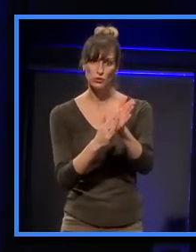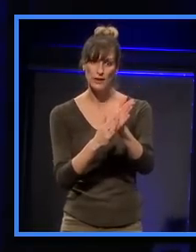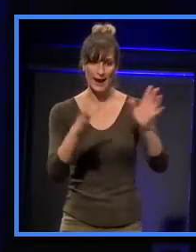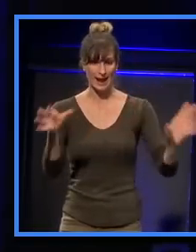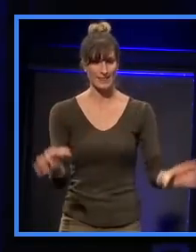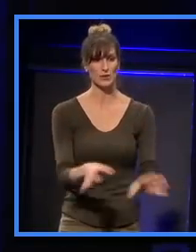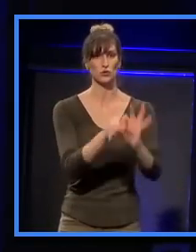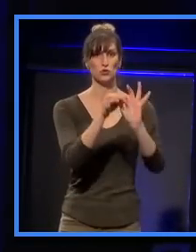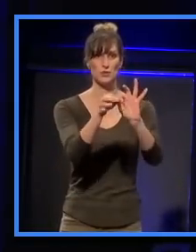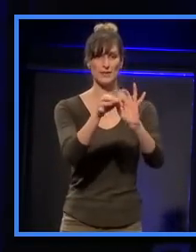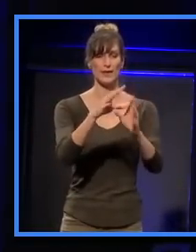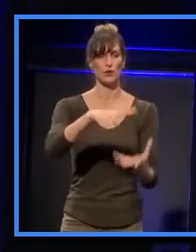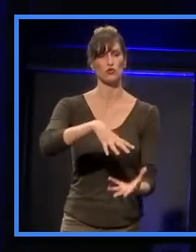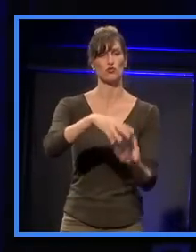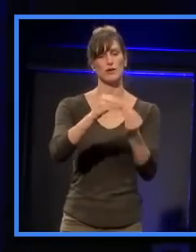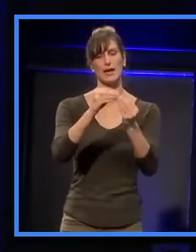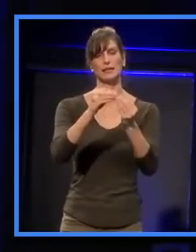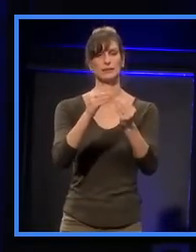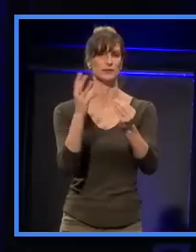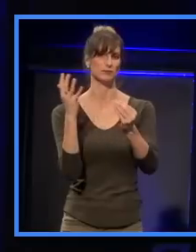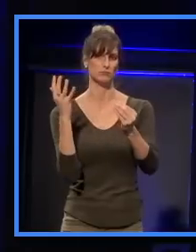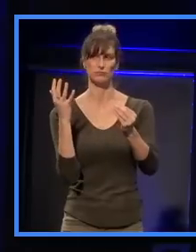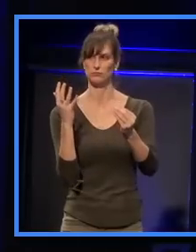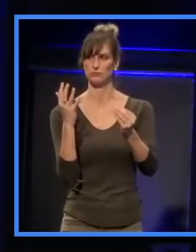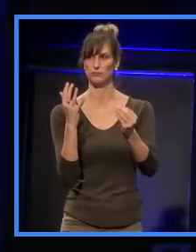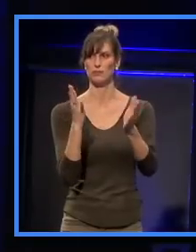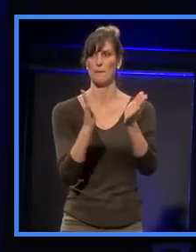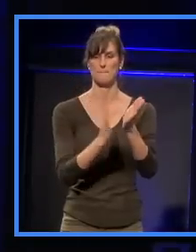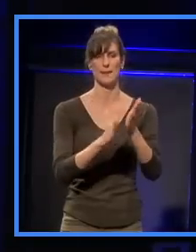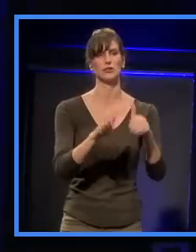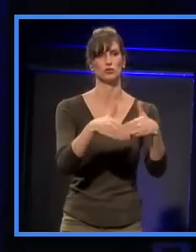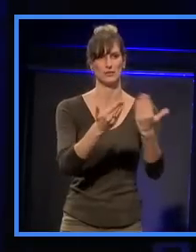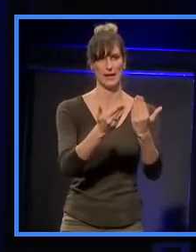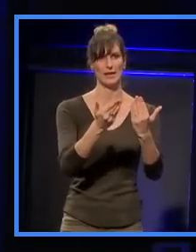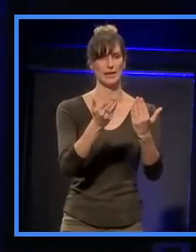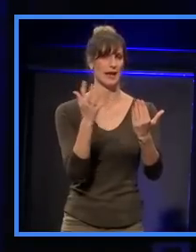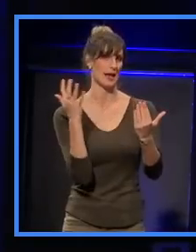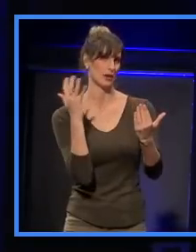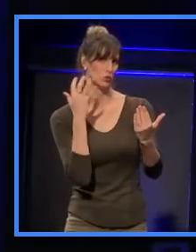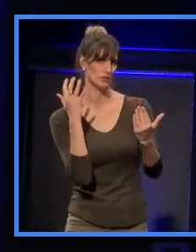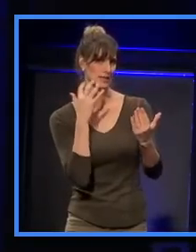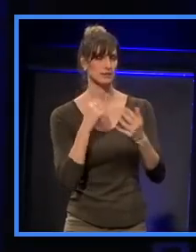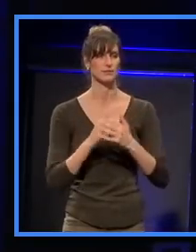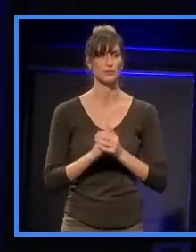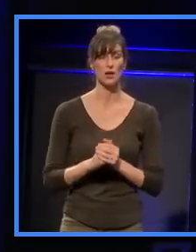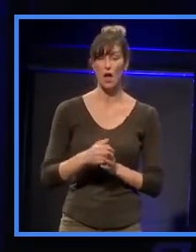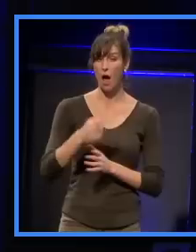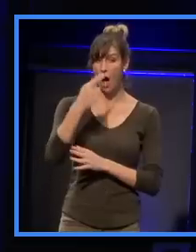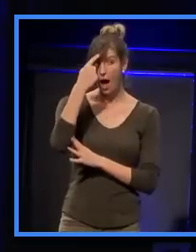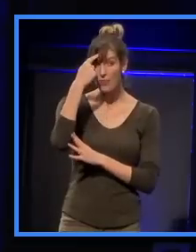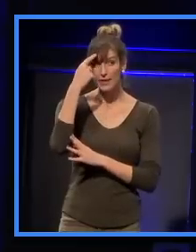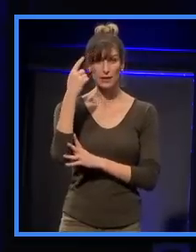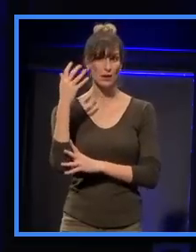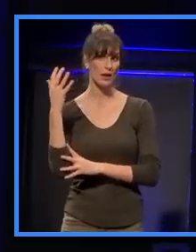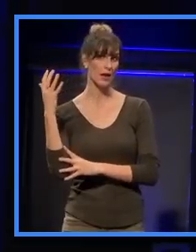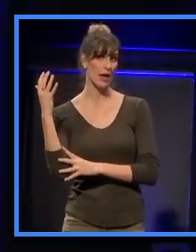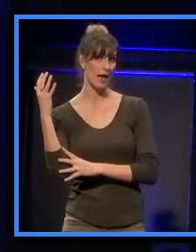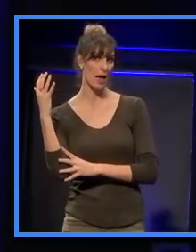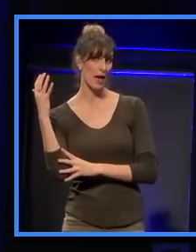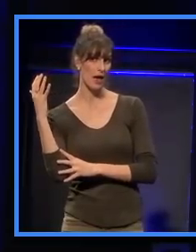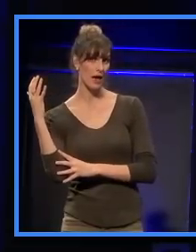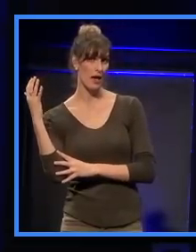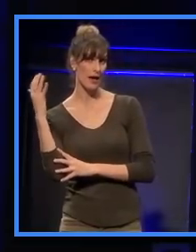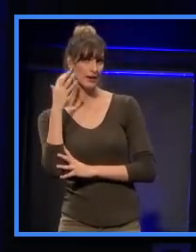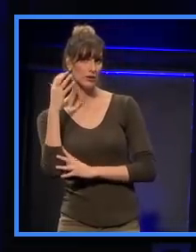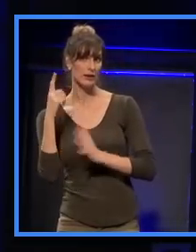as a sustainability, 20 years in the sustainability field, I think that acoustics are actually really intrinsically linked to